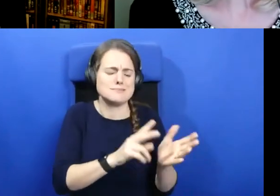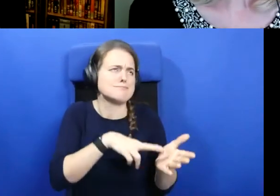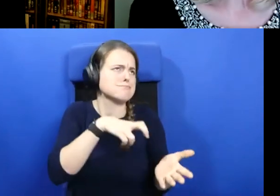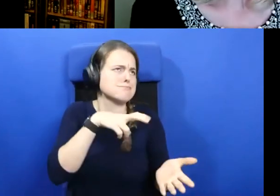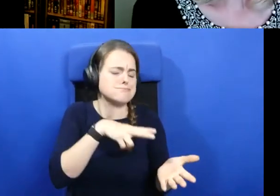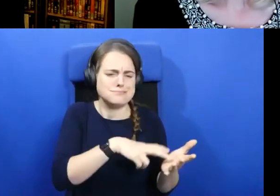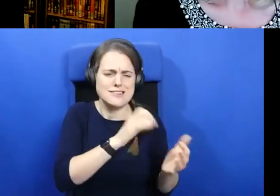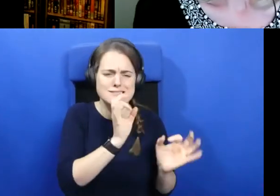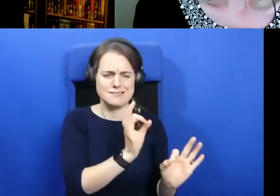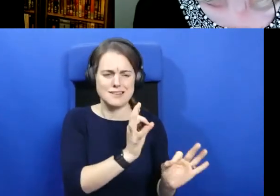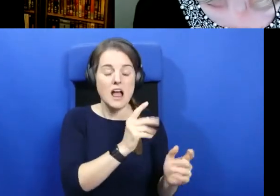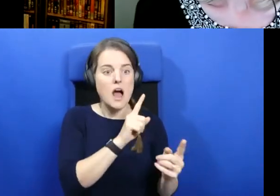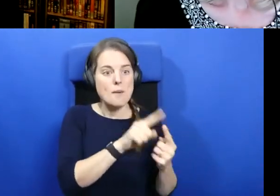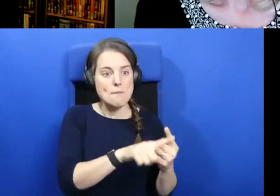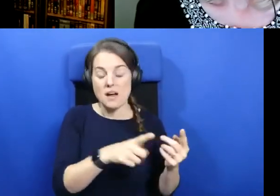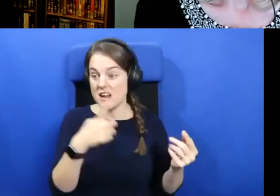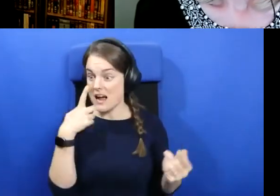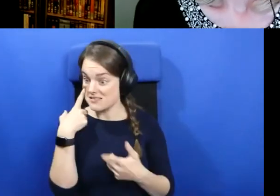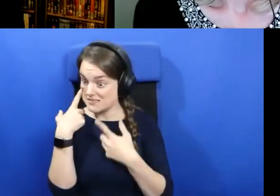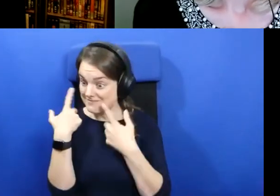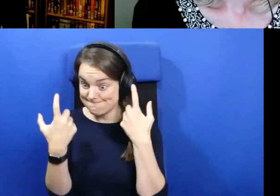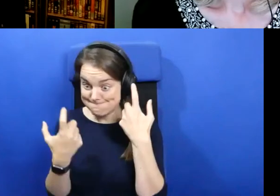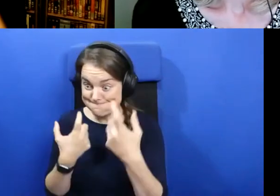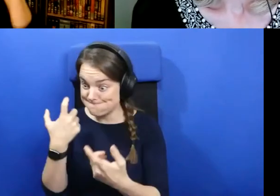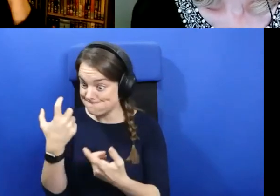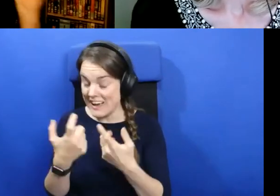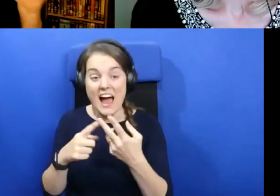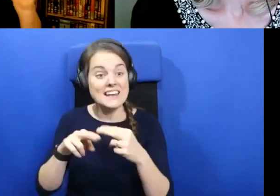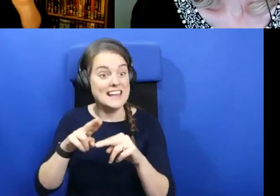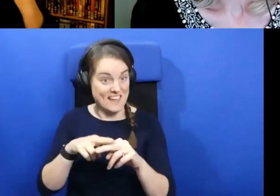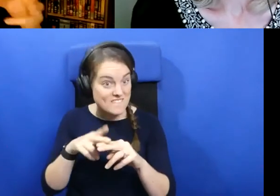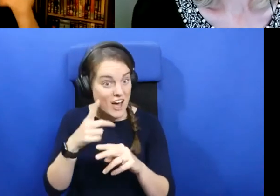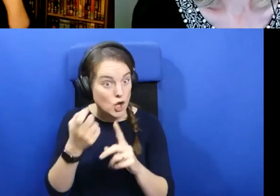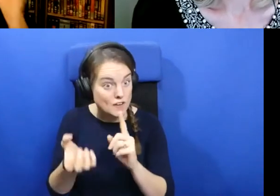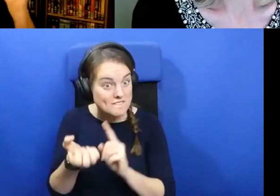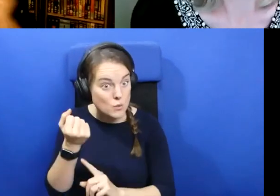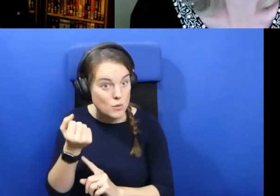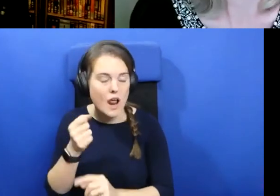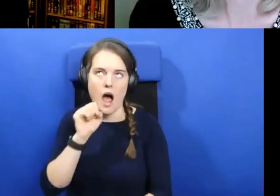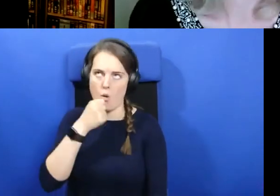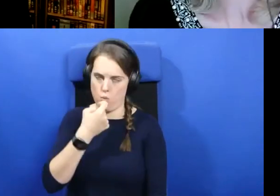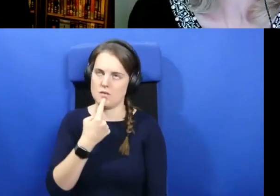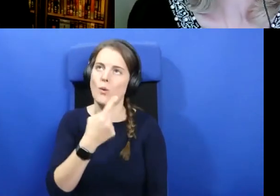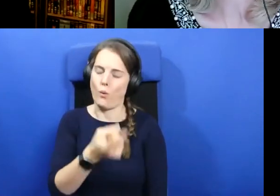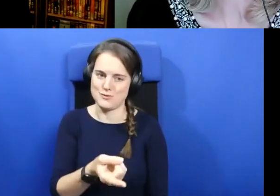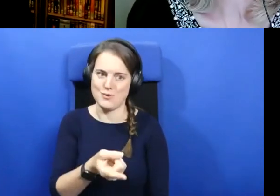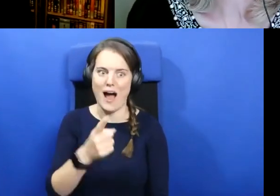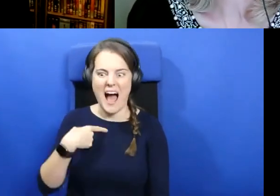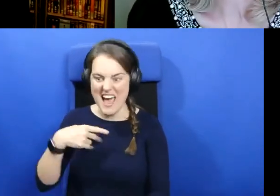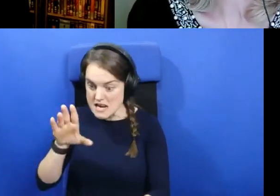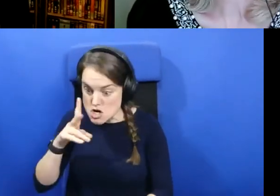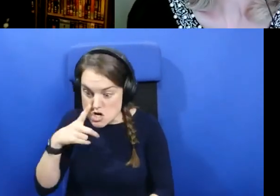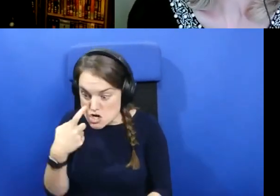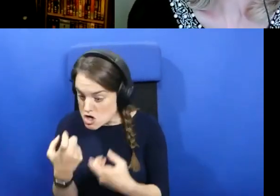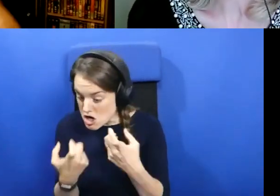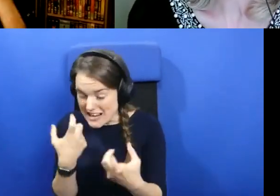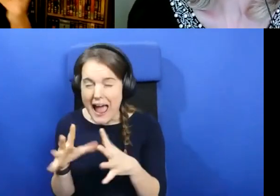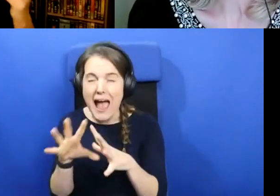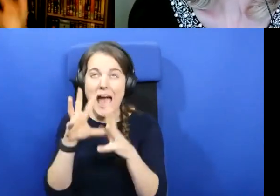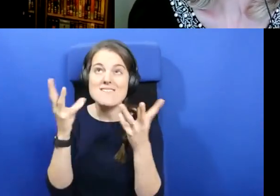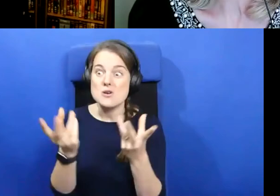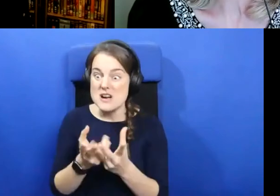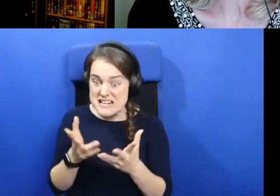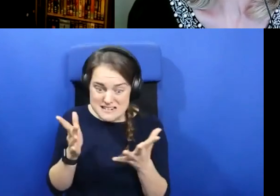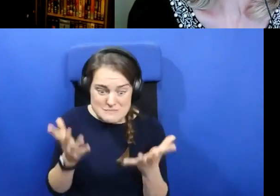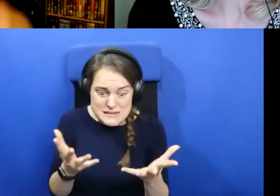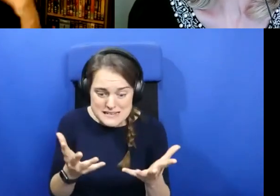And if I could have found one this evening, believe me, I turned, I turned over every rock that I could. And you do, you do